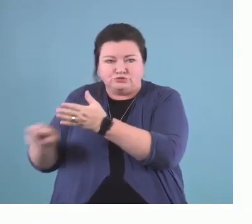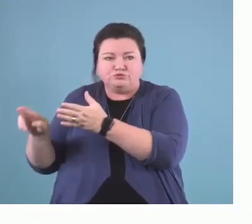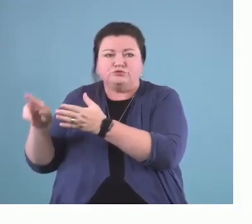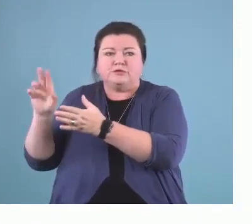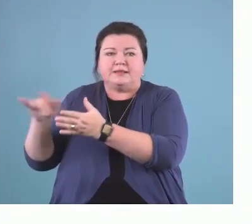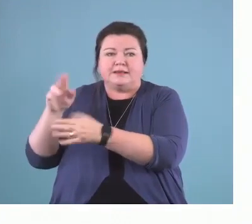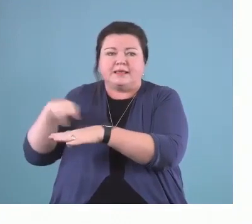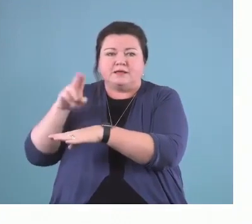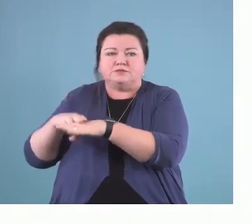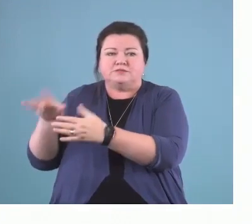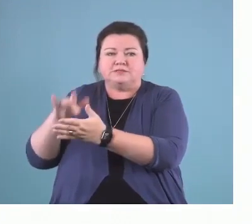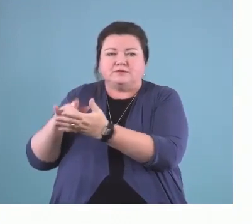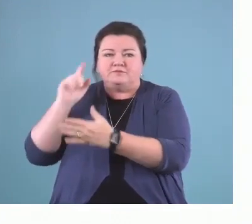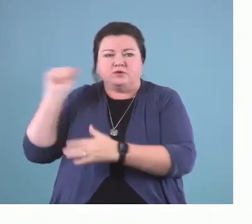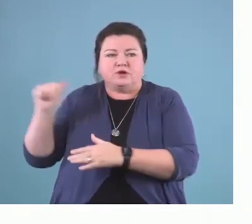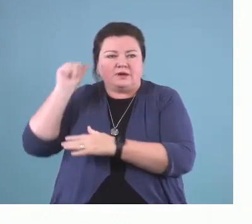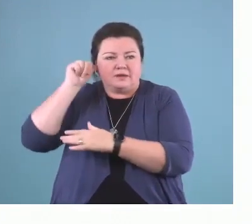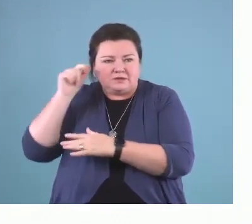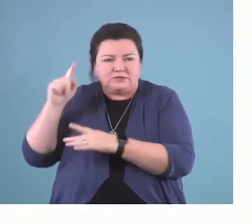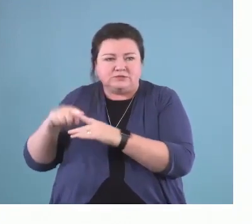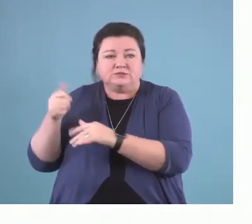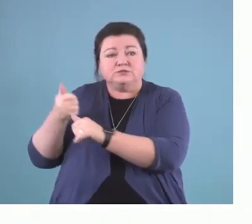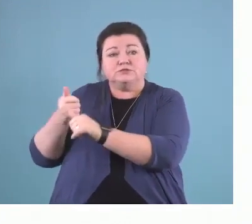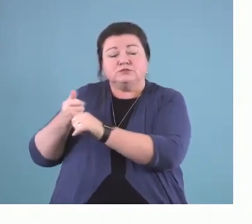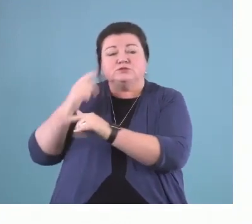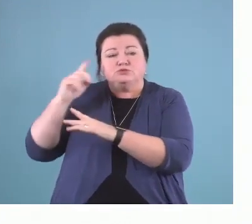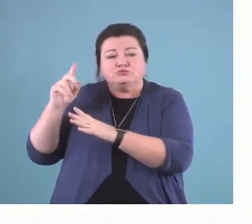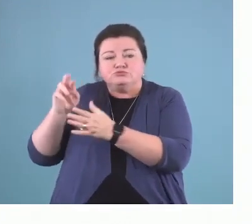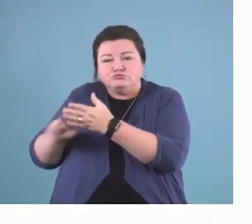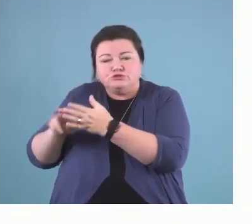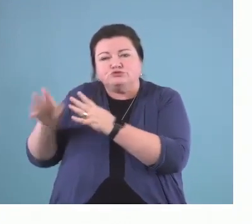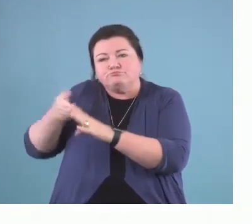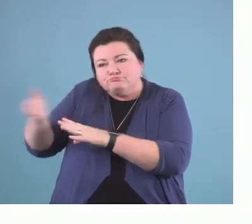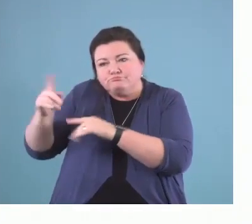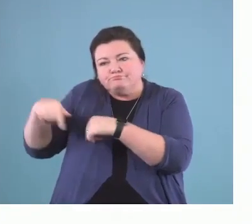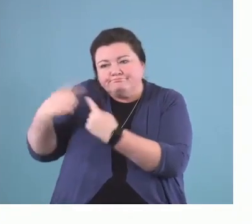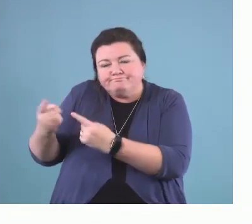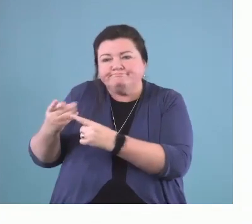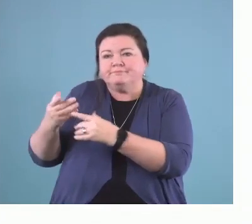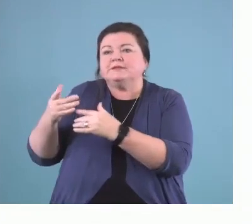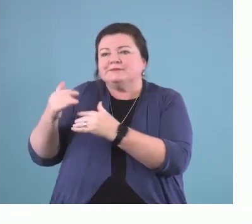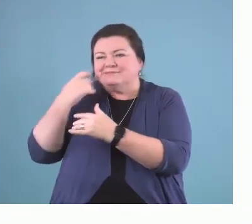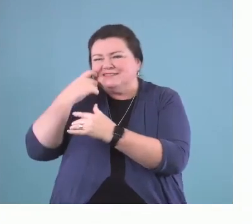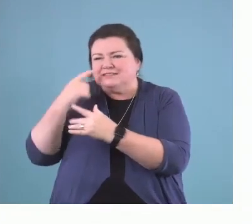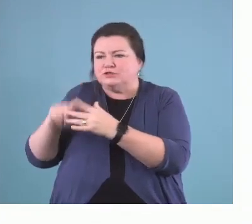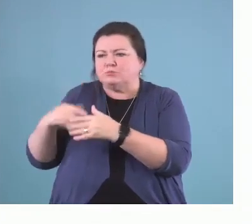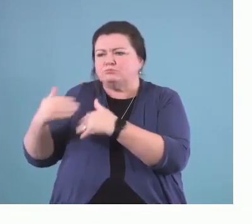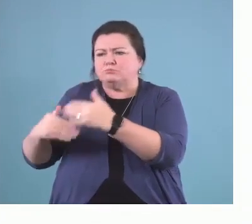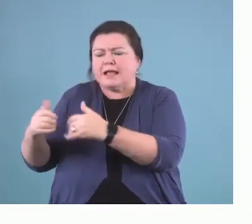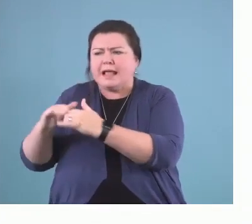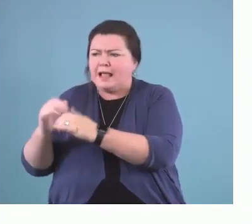Center for Audiology and her recent research interests have focused on how to use the knowledge